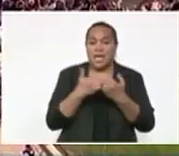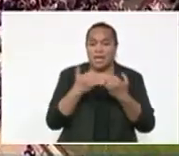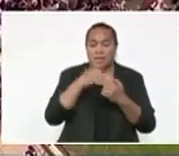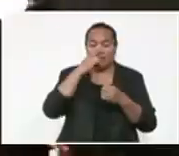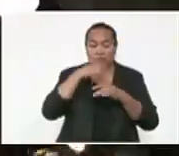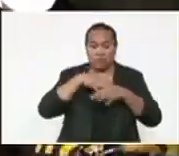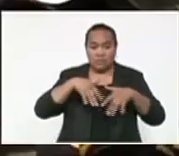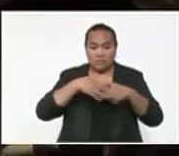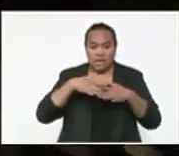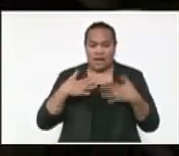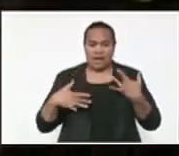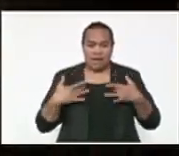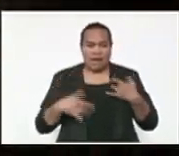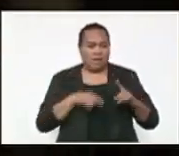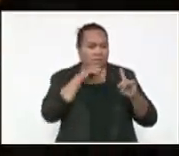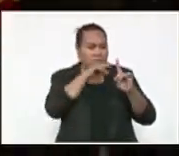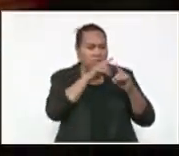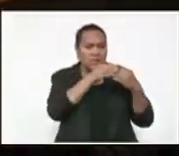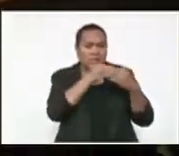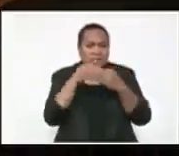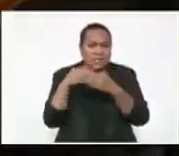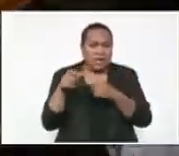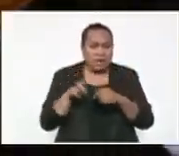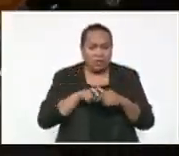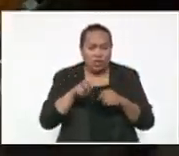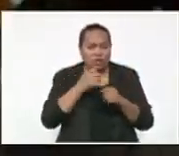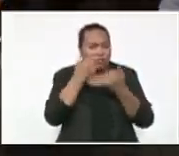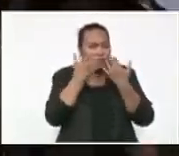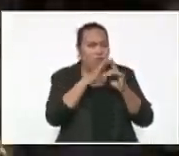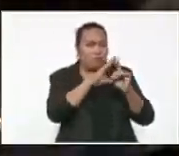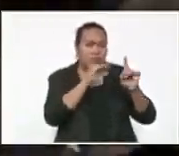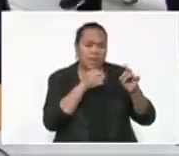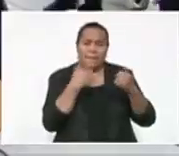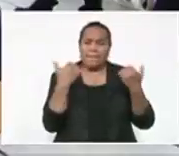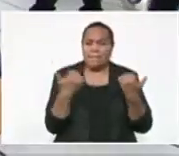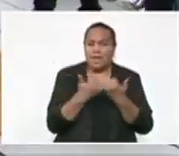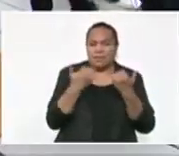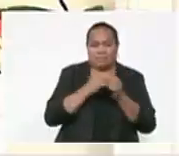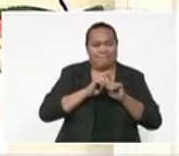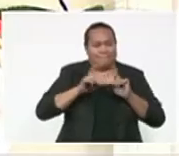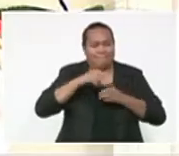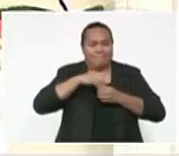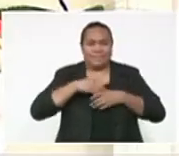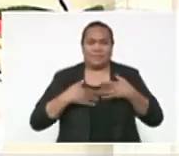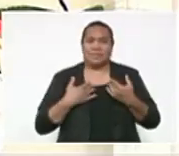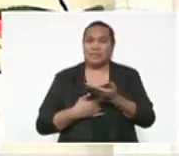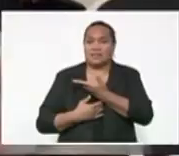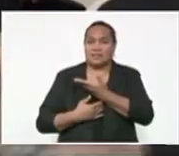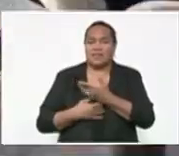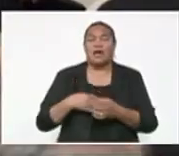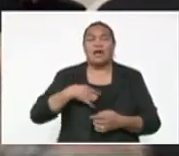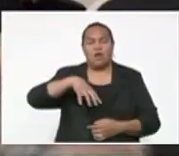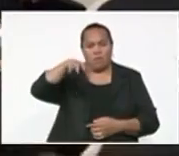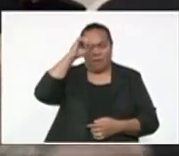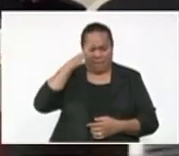the late Queen's life, leadership and journey exemplified many seasons in life. I cannot remember a time or